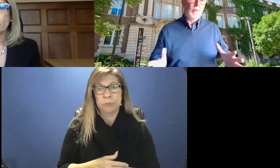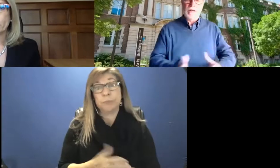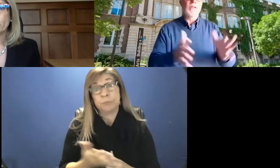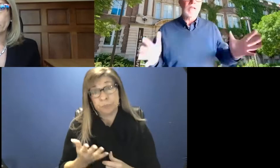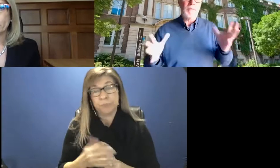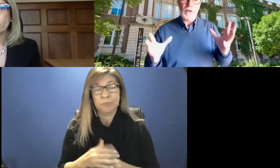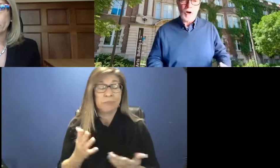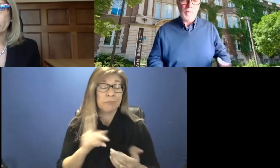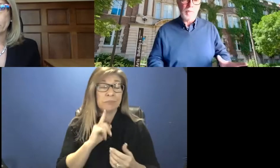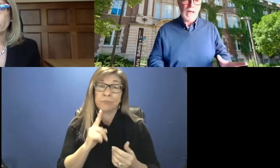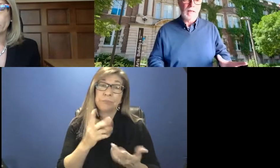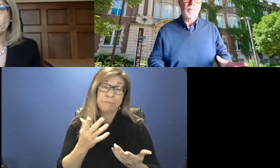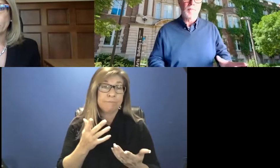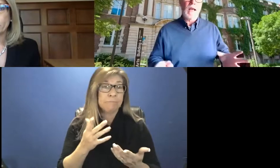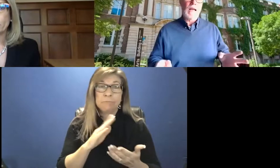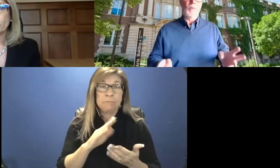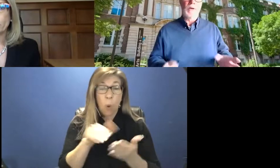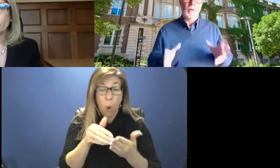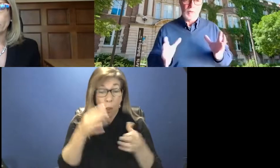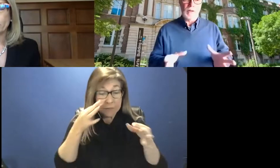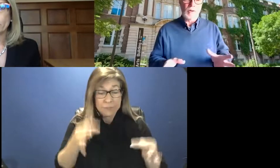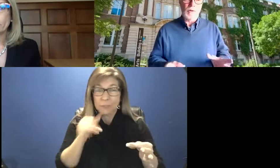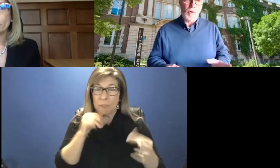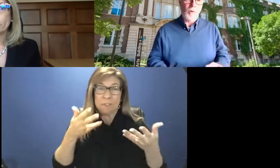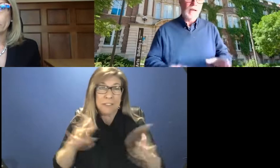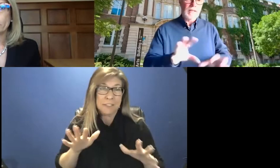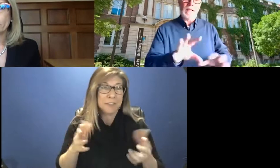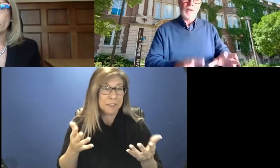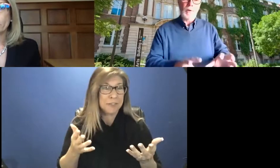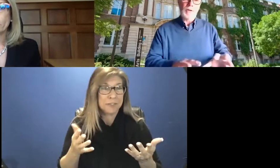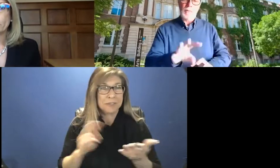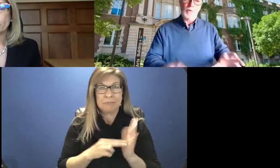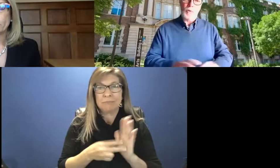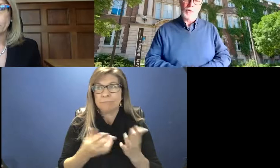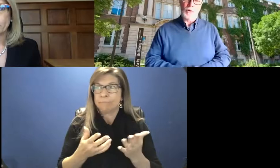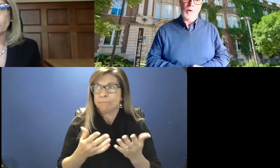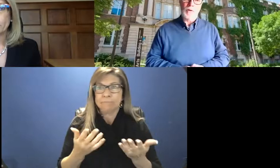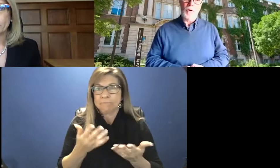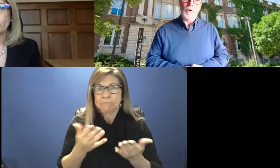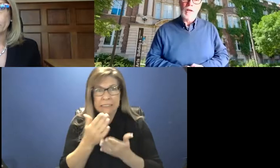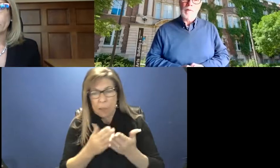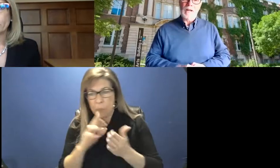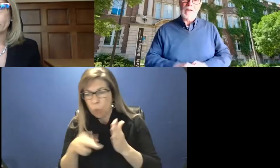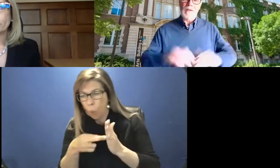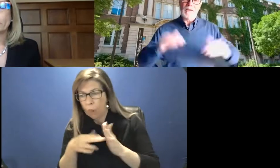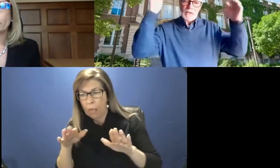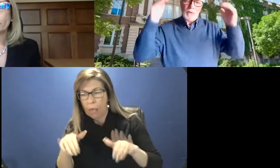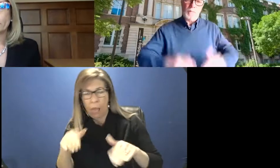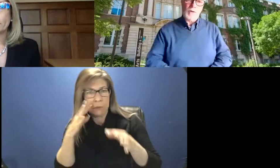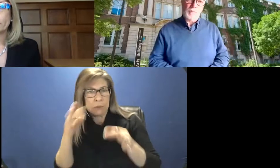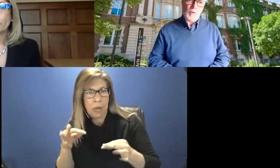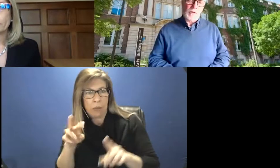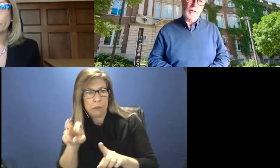the decisions haven't all been made. And so we certainly don't know exactly where some of those roles are going to go. But I think that that general